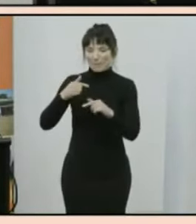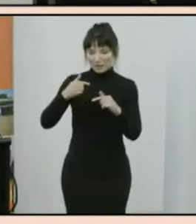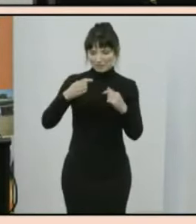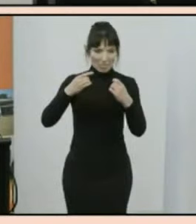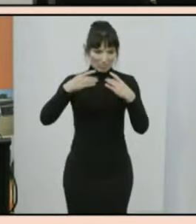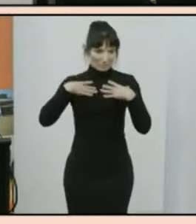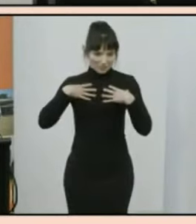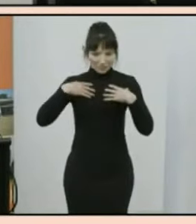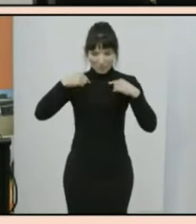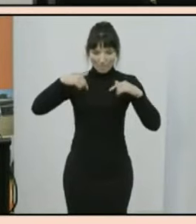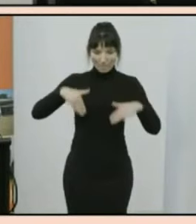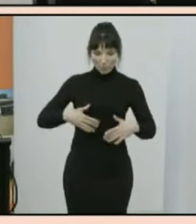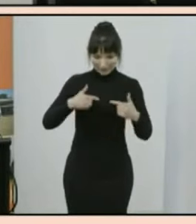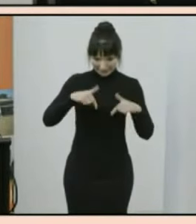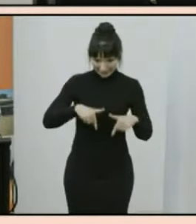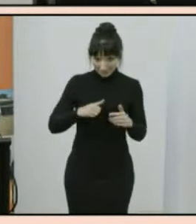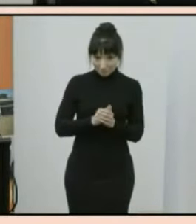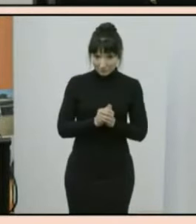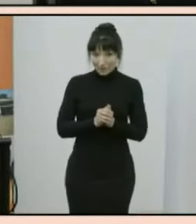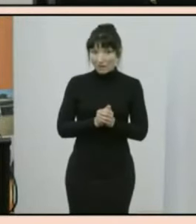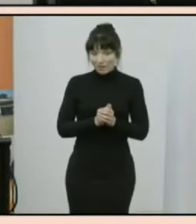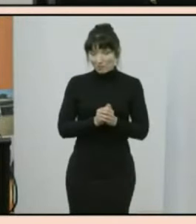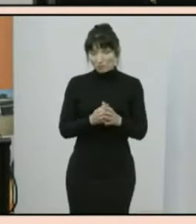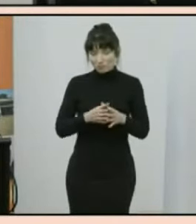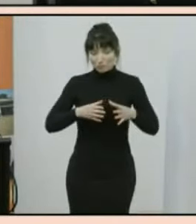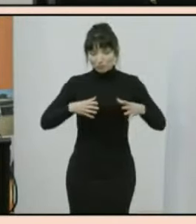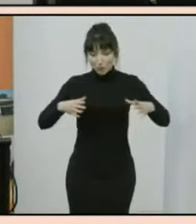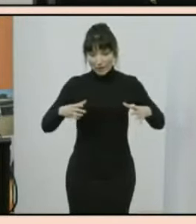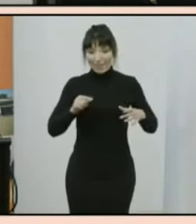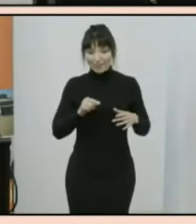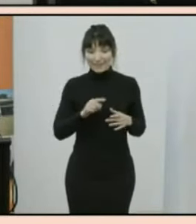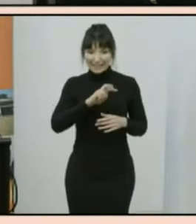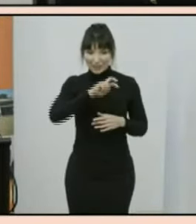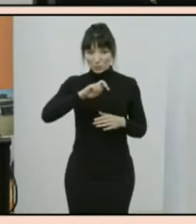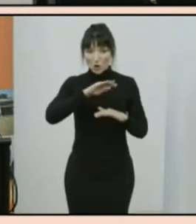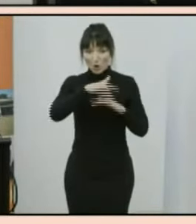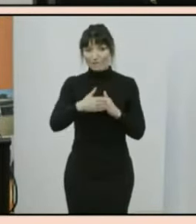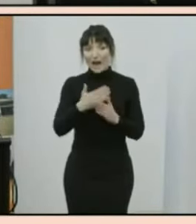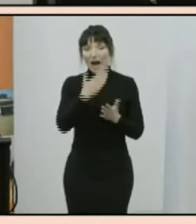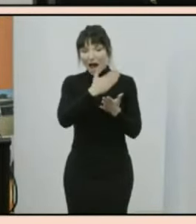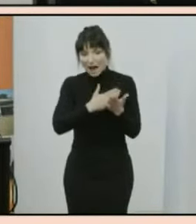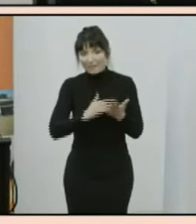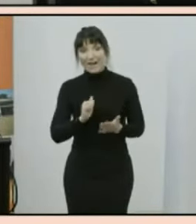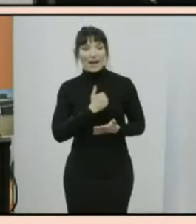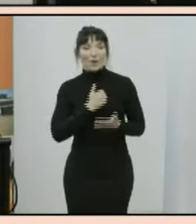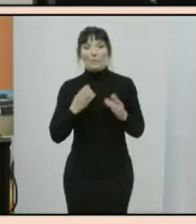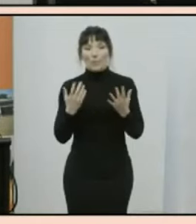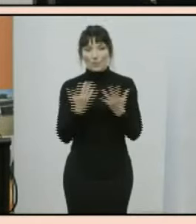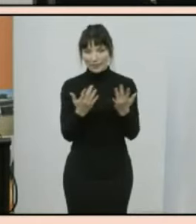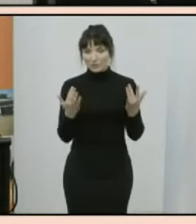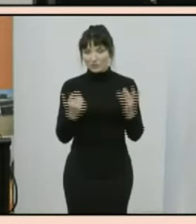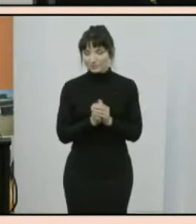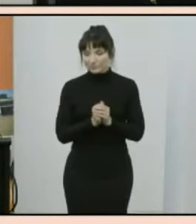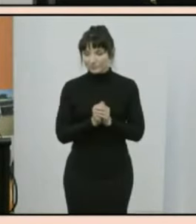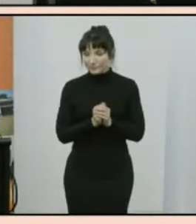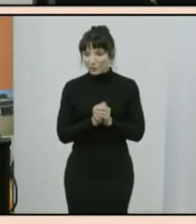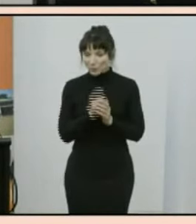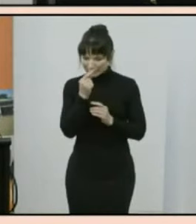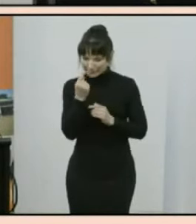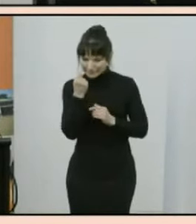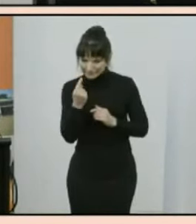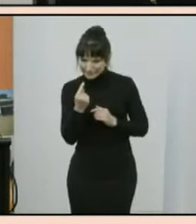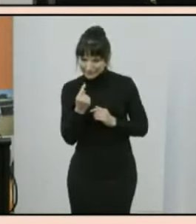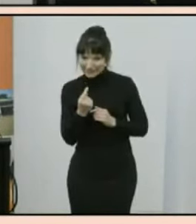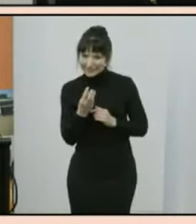has grown and is now over half the australian population from census data we can see emerging communities